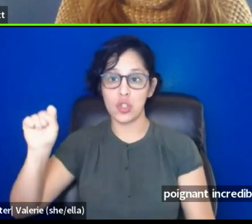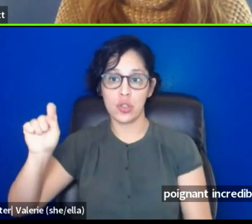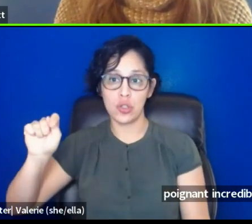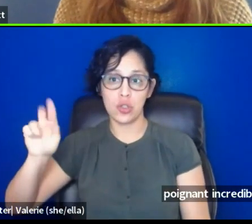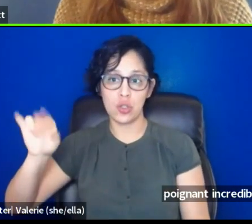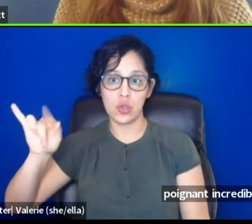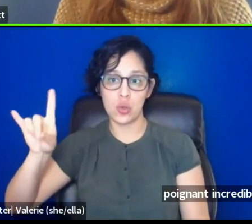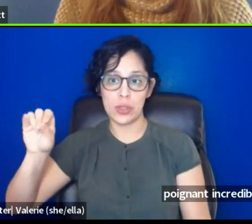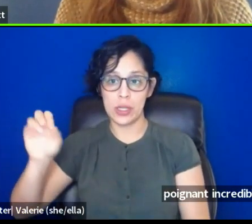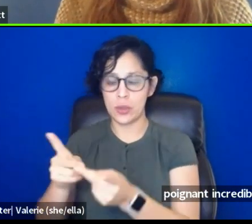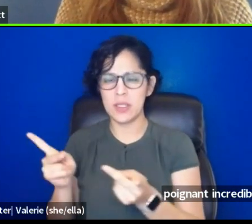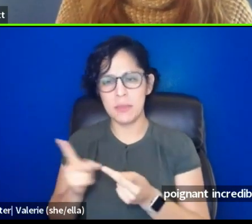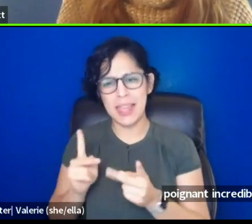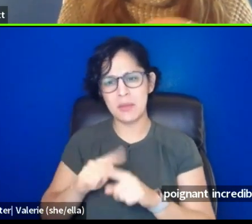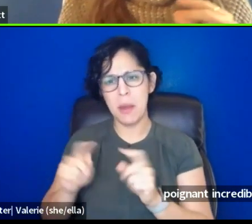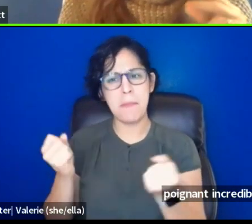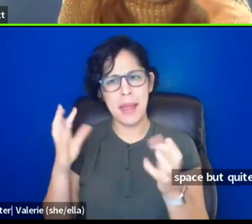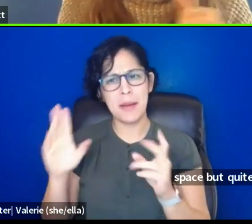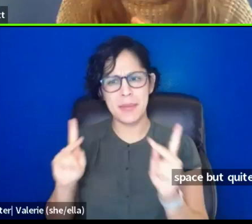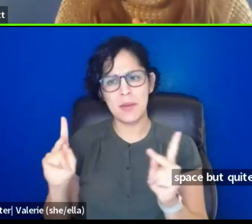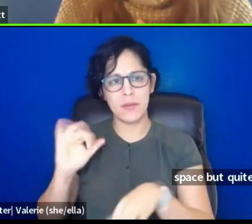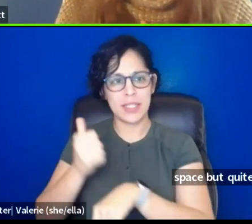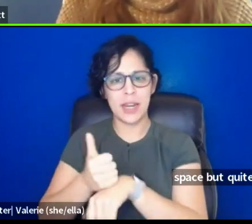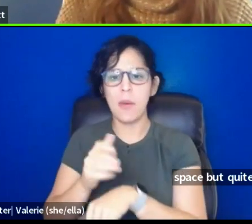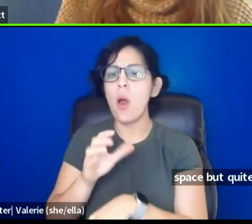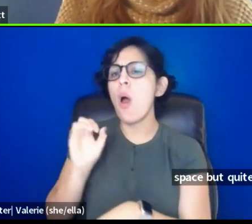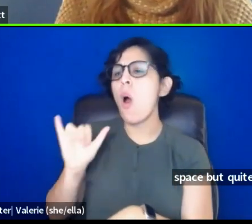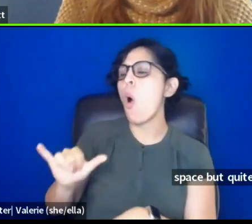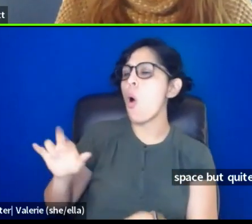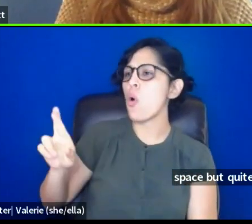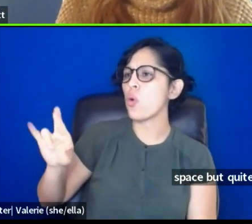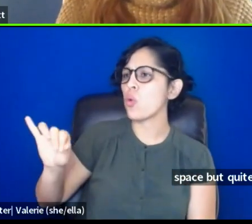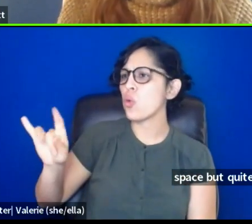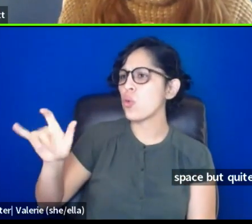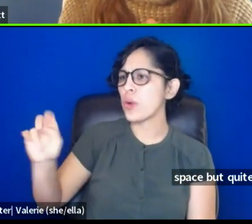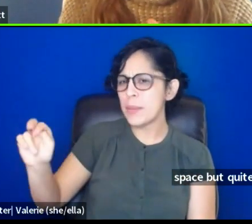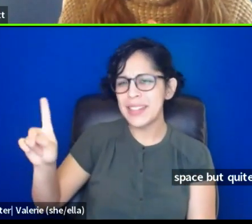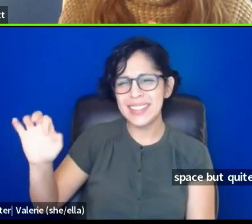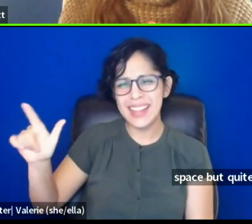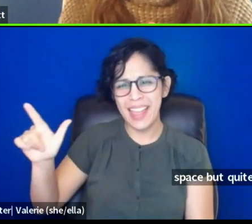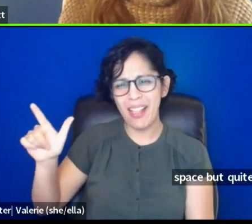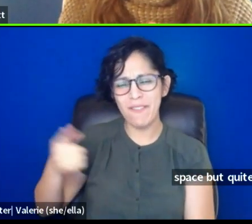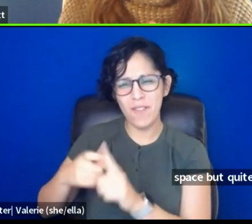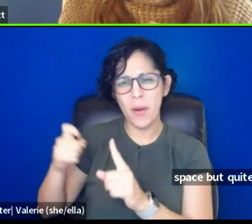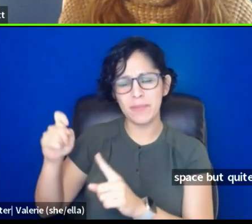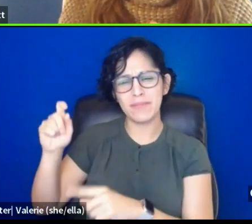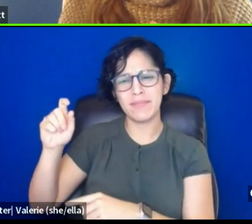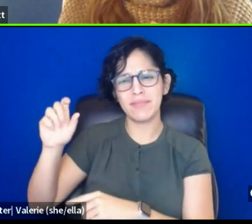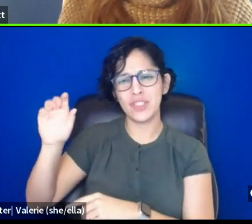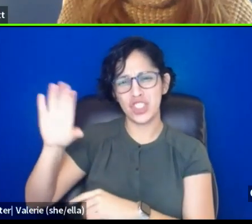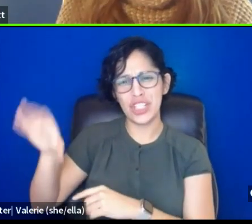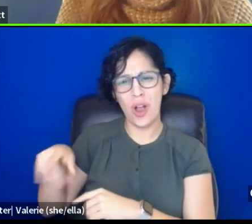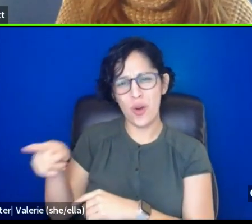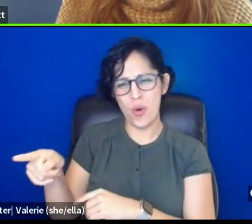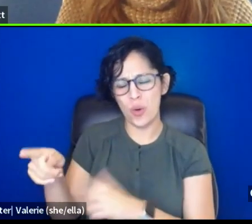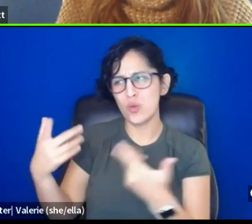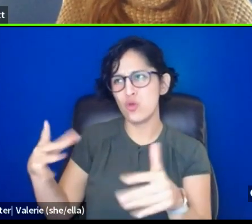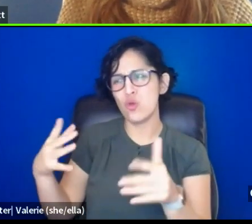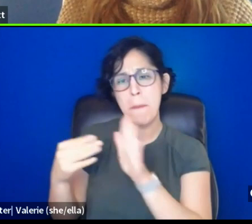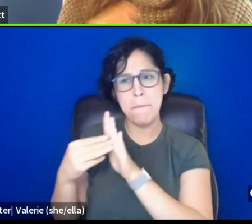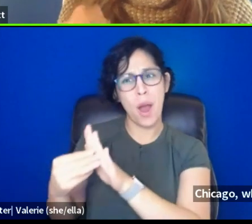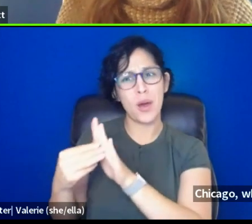honestly, I've seen folks do this brilliantly. Oh, shout out to Rivendell in Chicago, who, um, I, in terms of models,